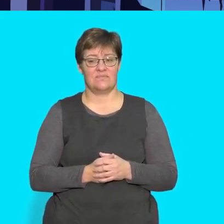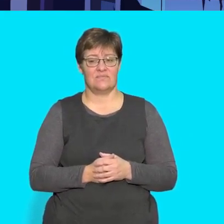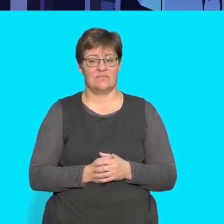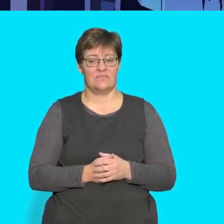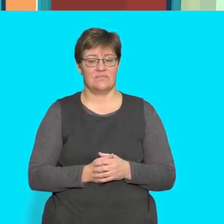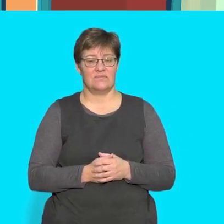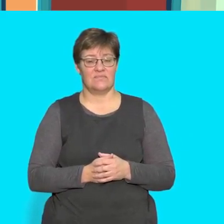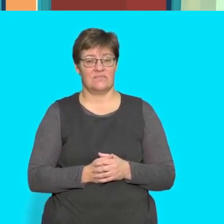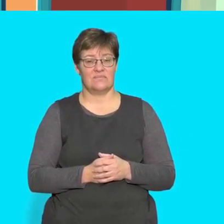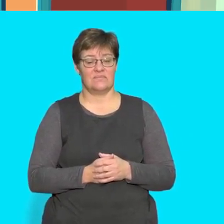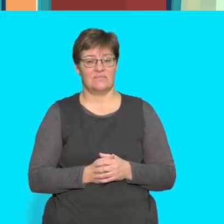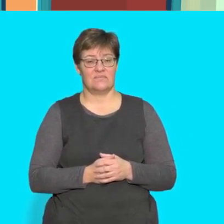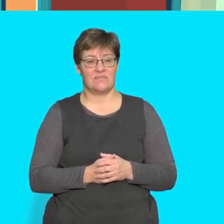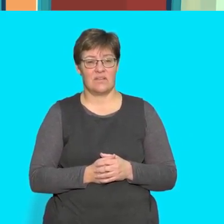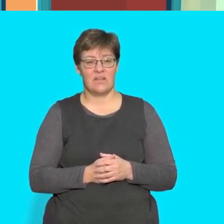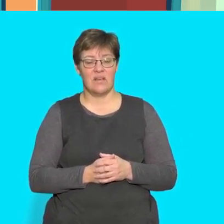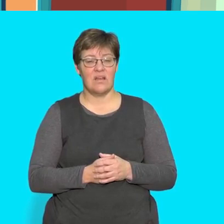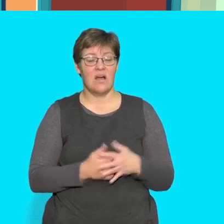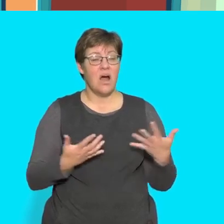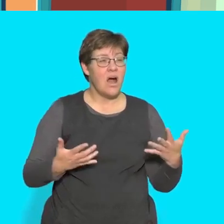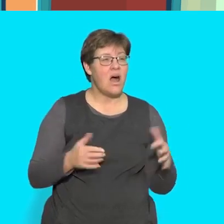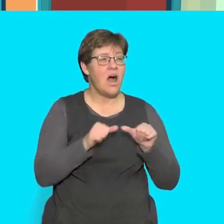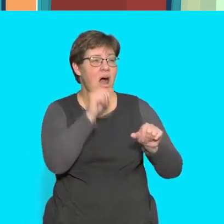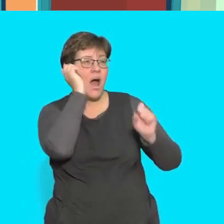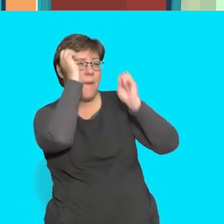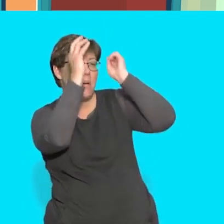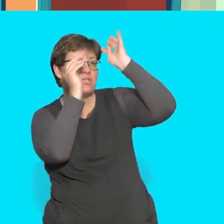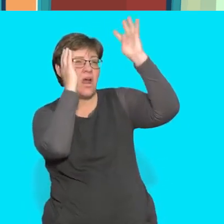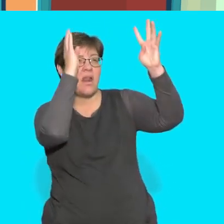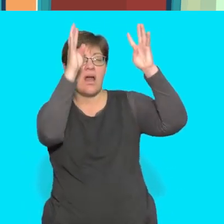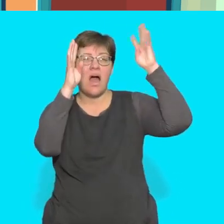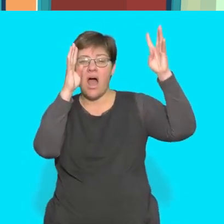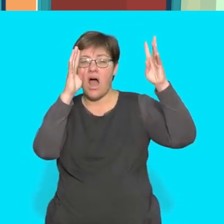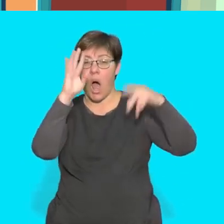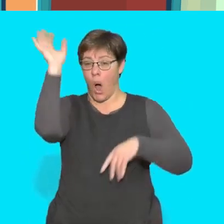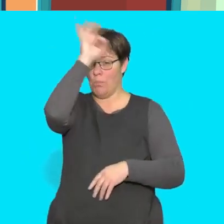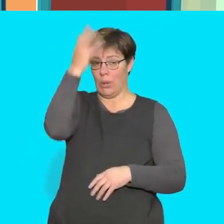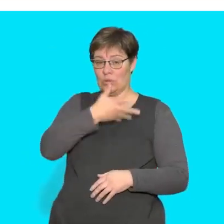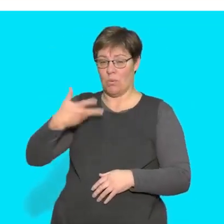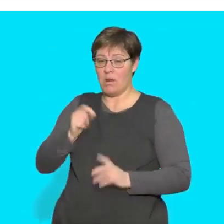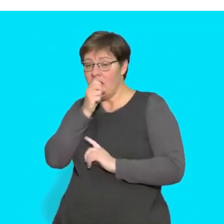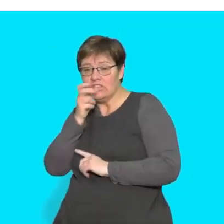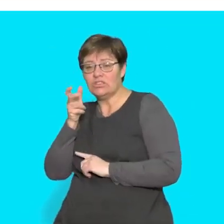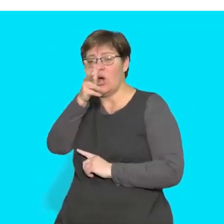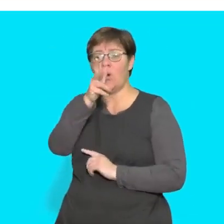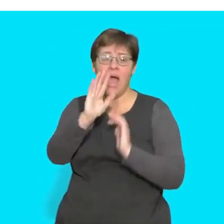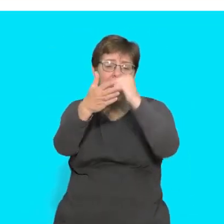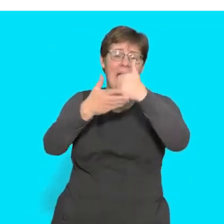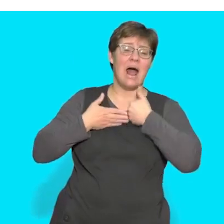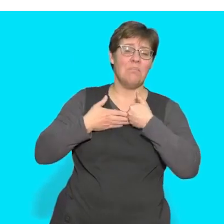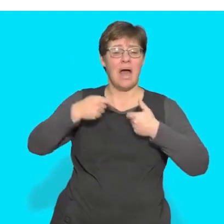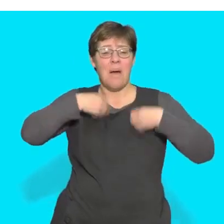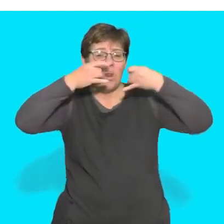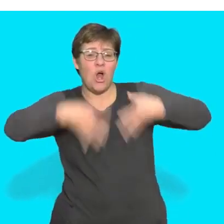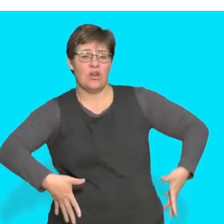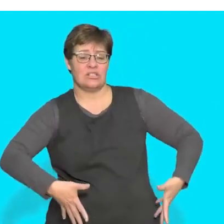keep your eyes closed imagine that you have just seen a policewoman shout help i am